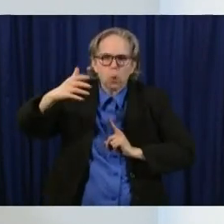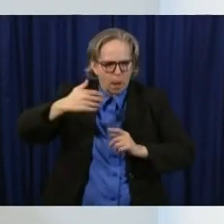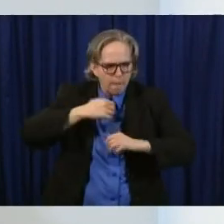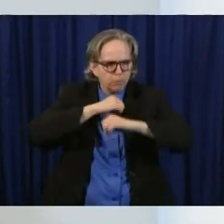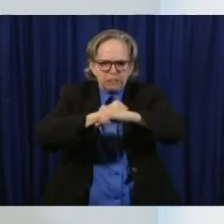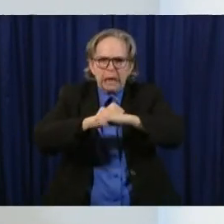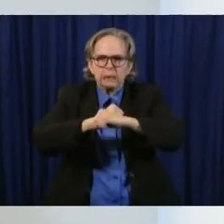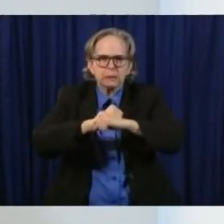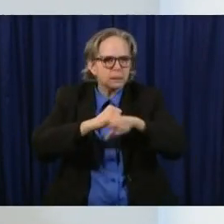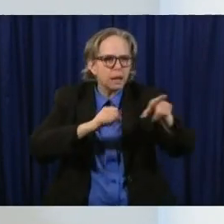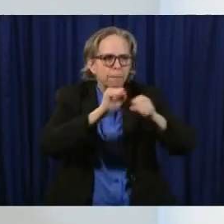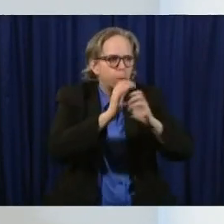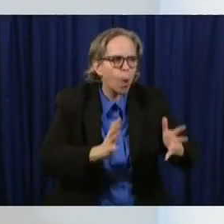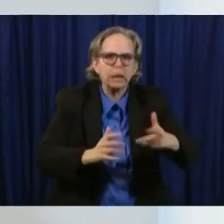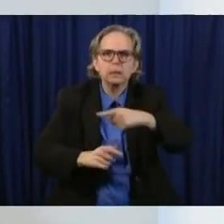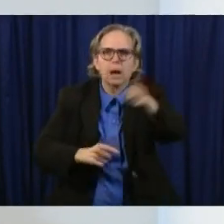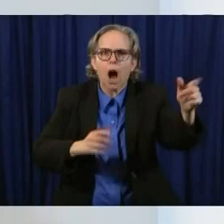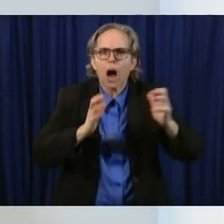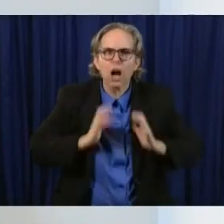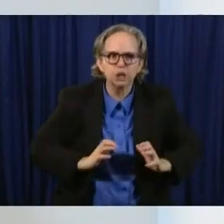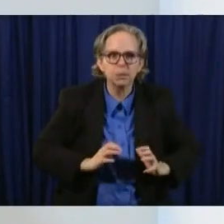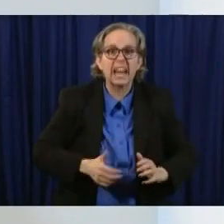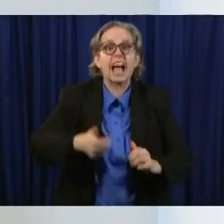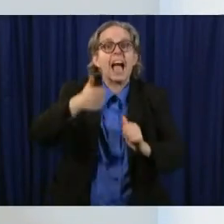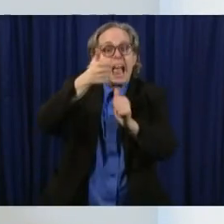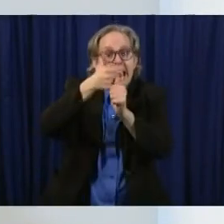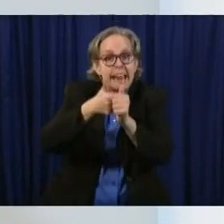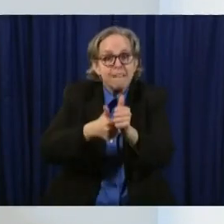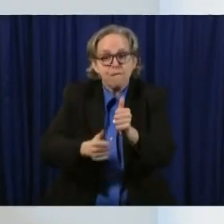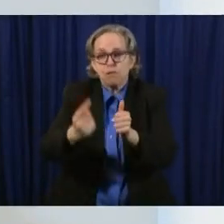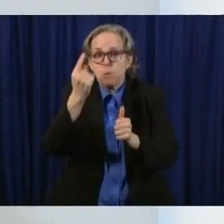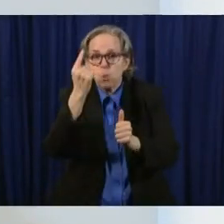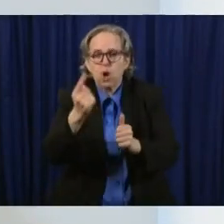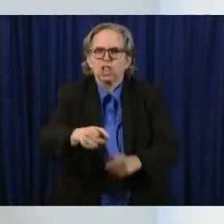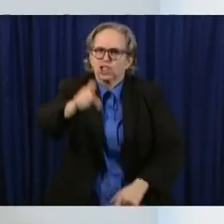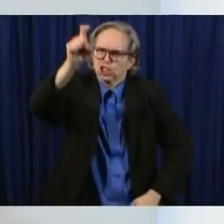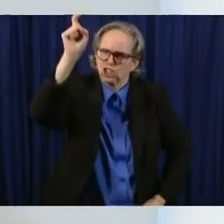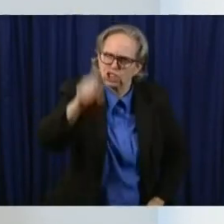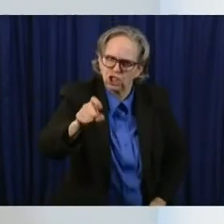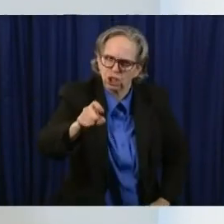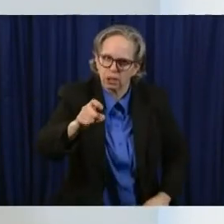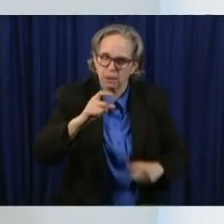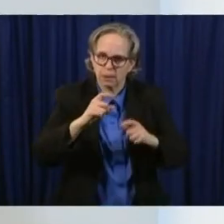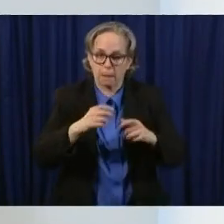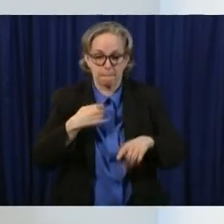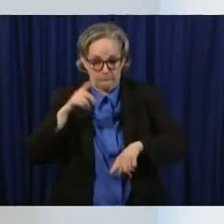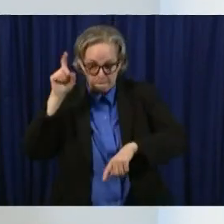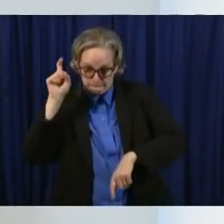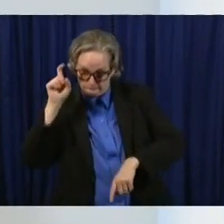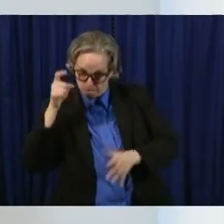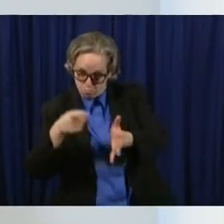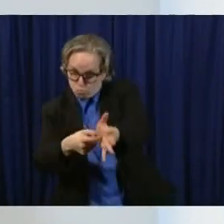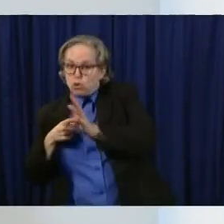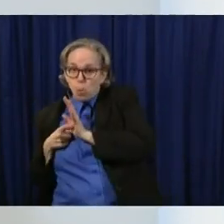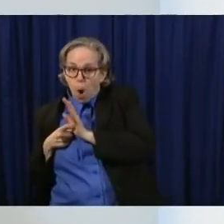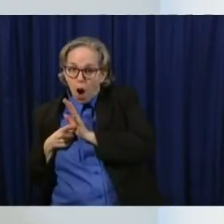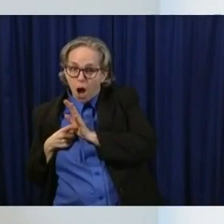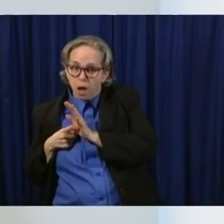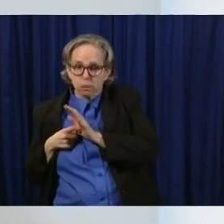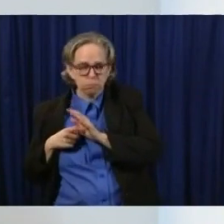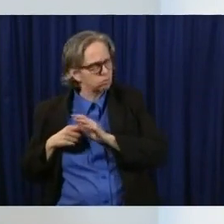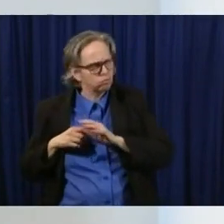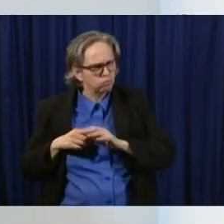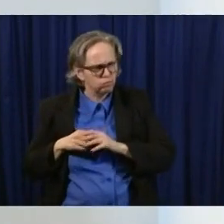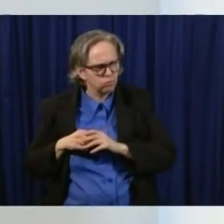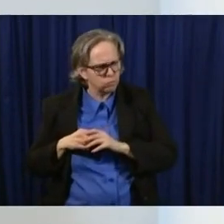everybody should do it but you're not required to do it as an Ohioan as a customer in a